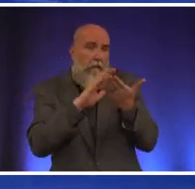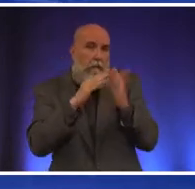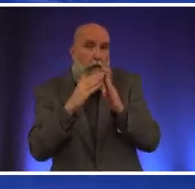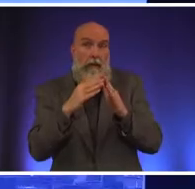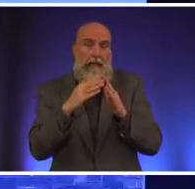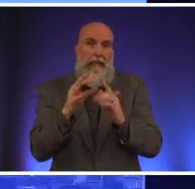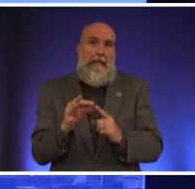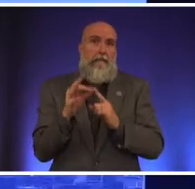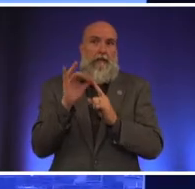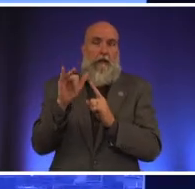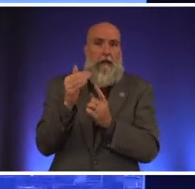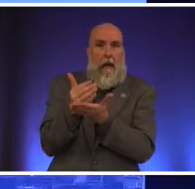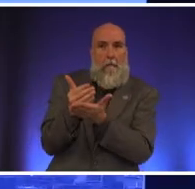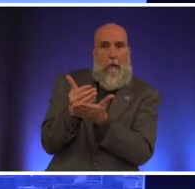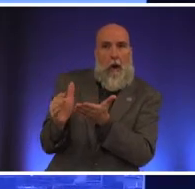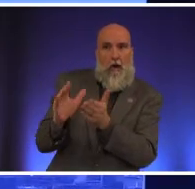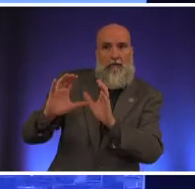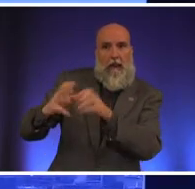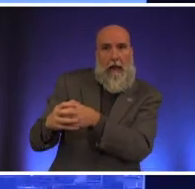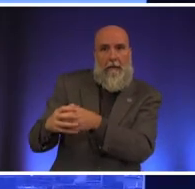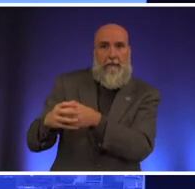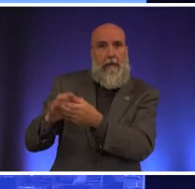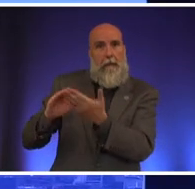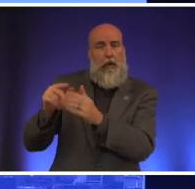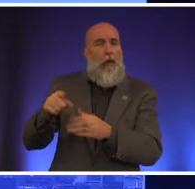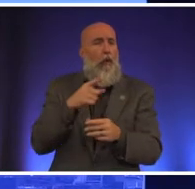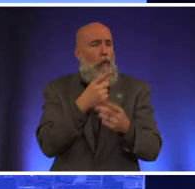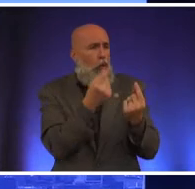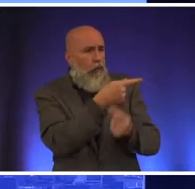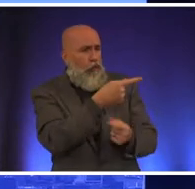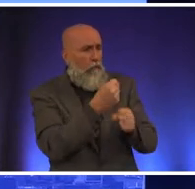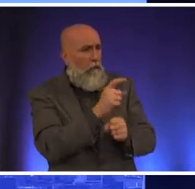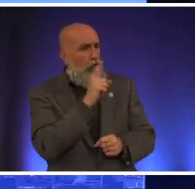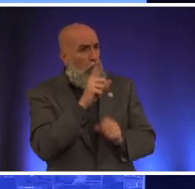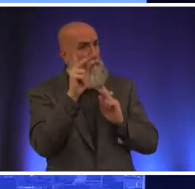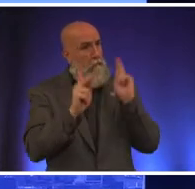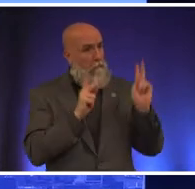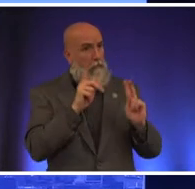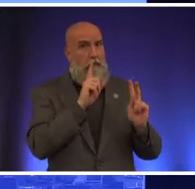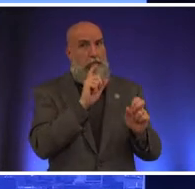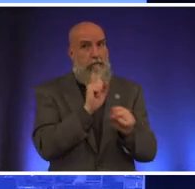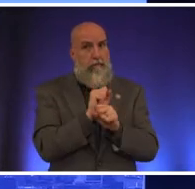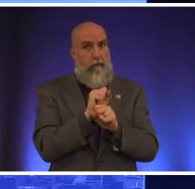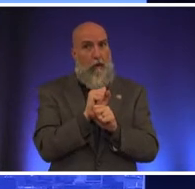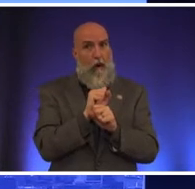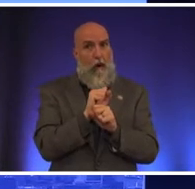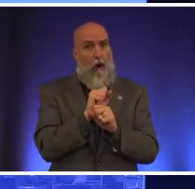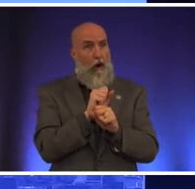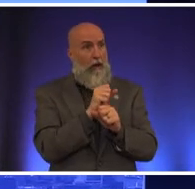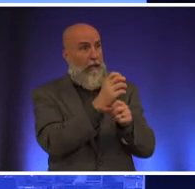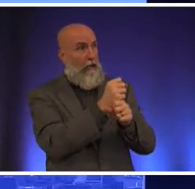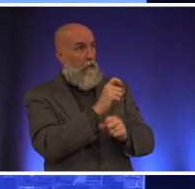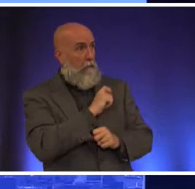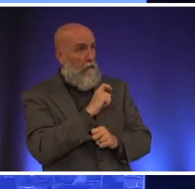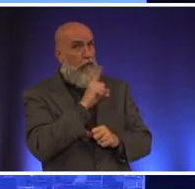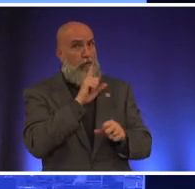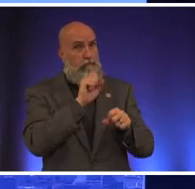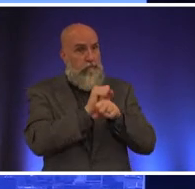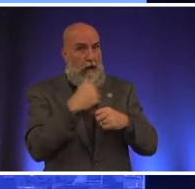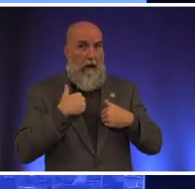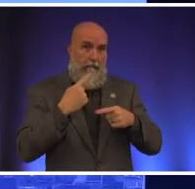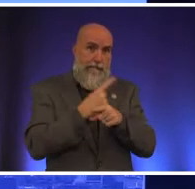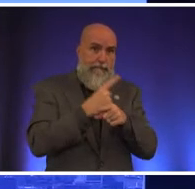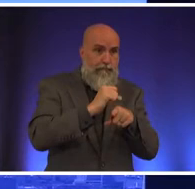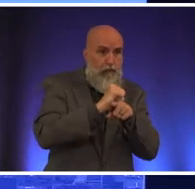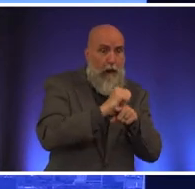marginalized communities so what would you do to ensure people that we're getting police officers that are trained and that they can feel